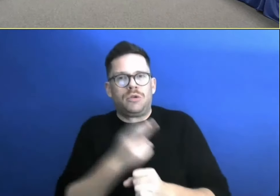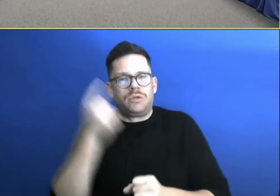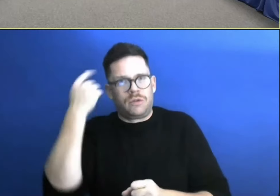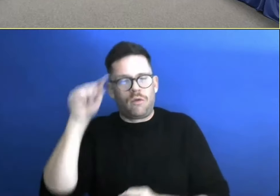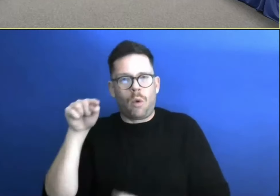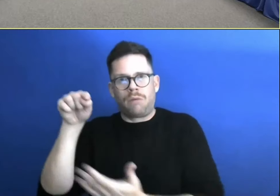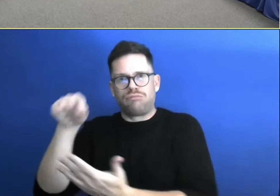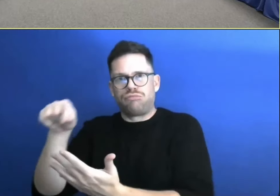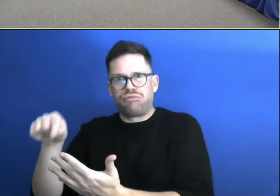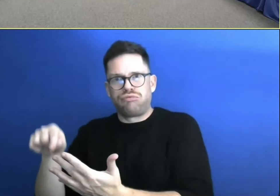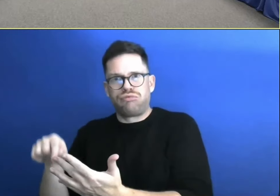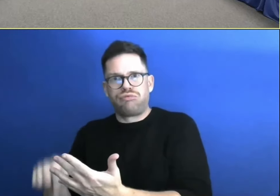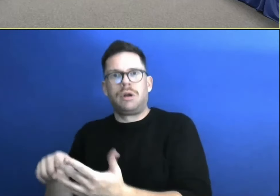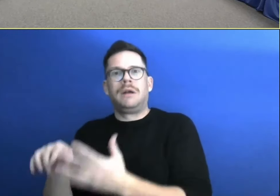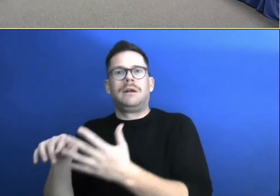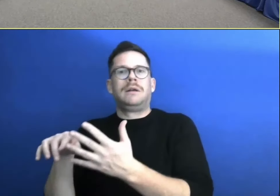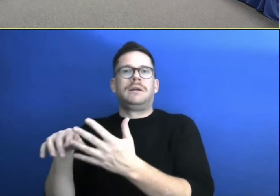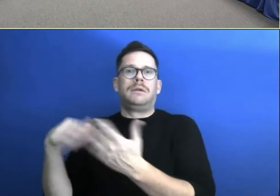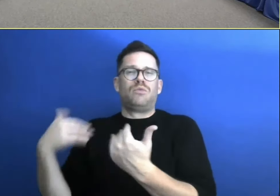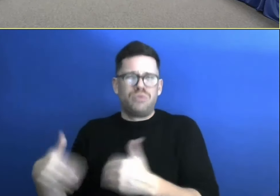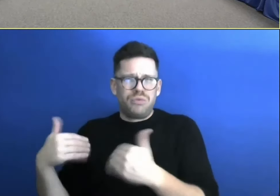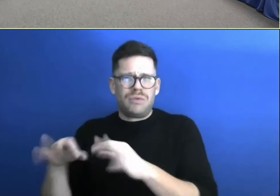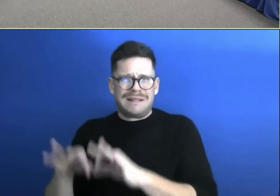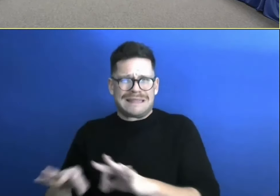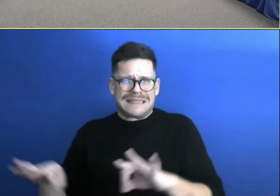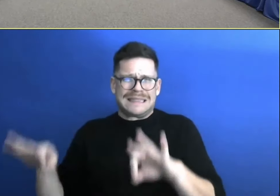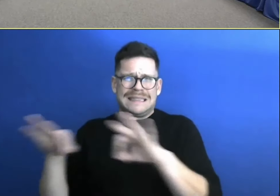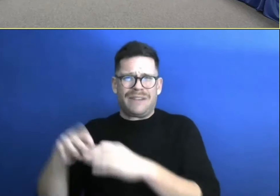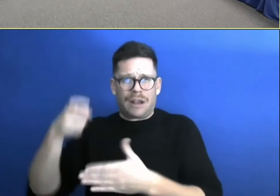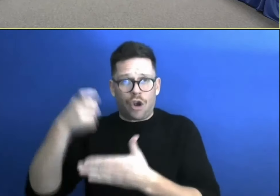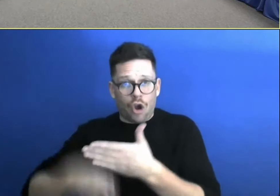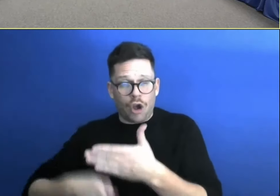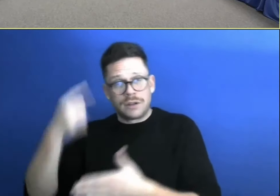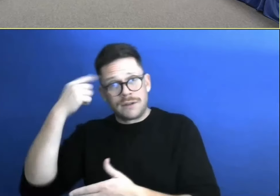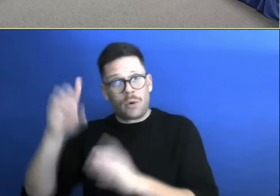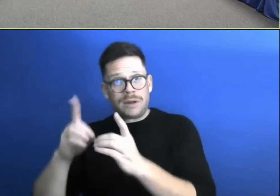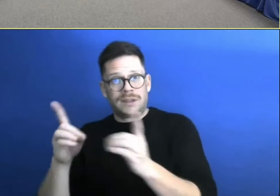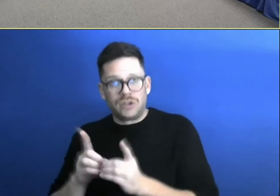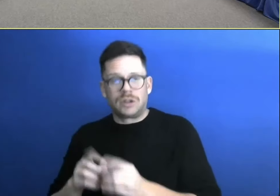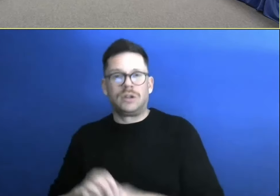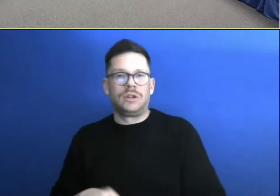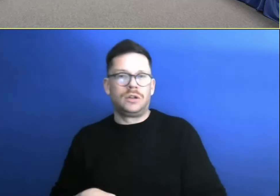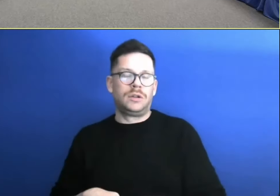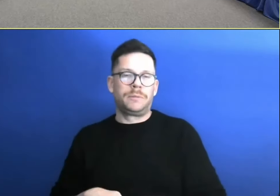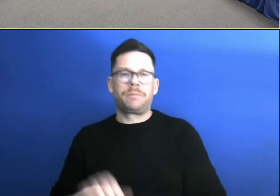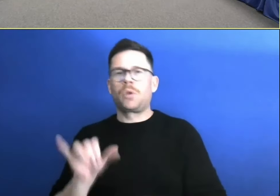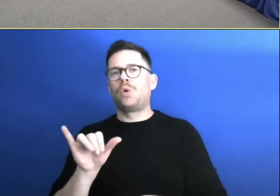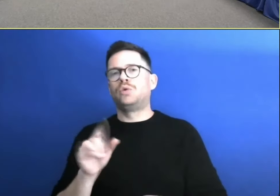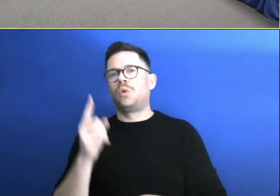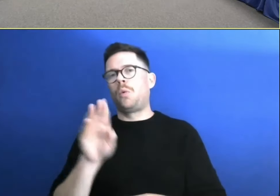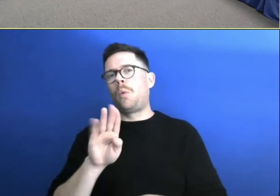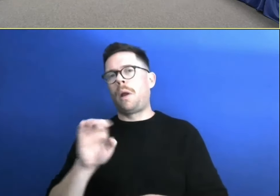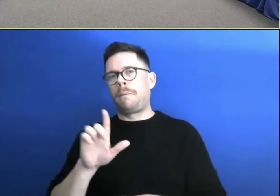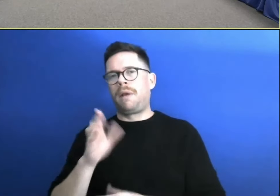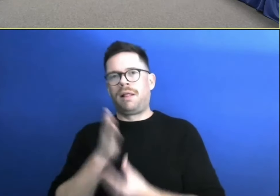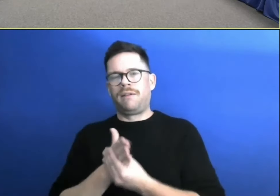are significant costs to the district, the $250,000, $300,000 cases. There's also a bill valid by Representative Powell, who